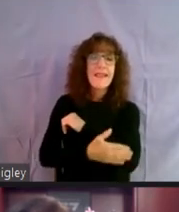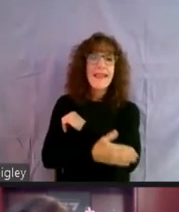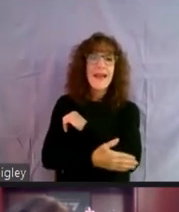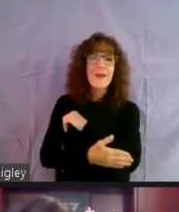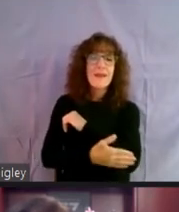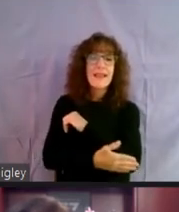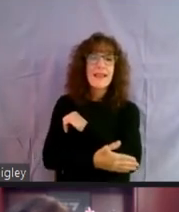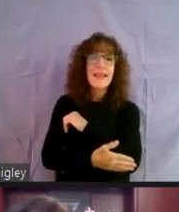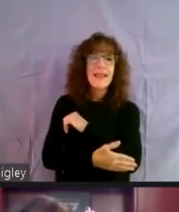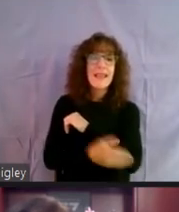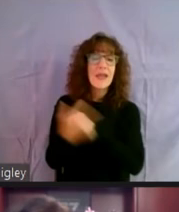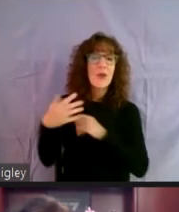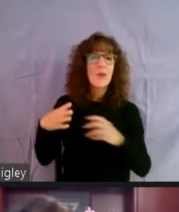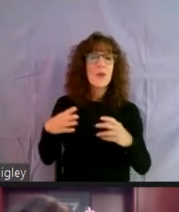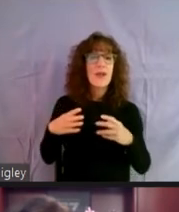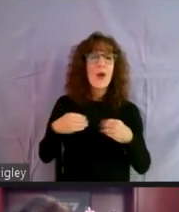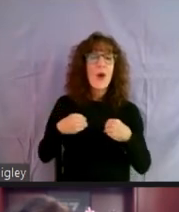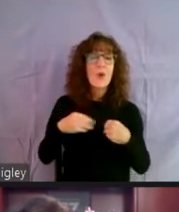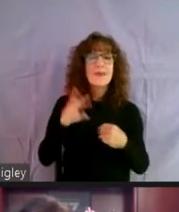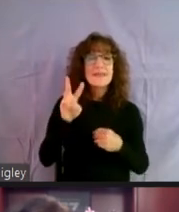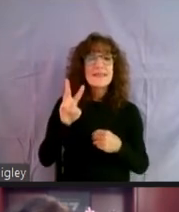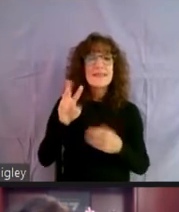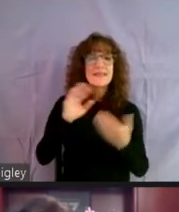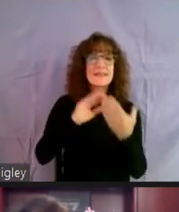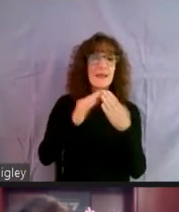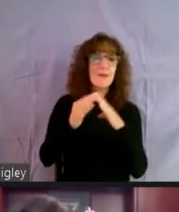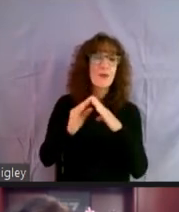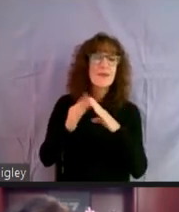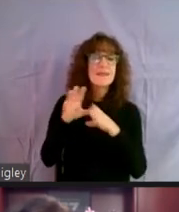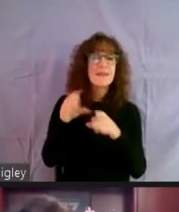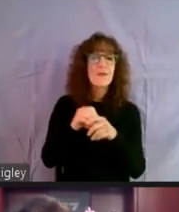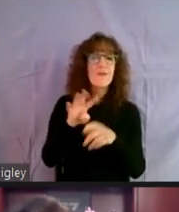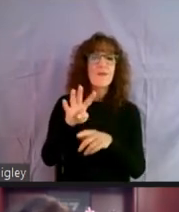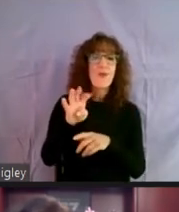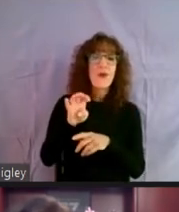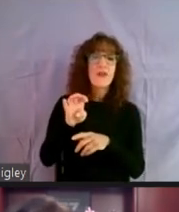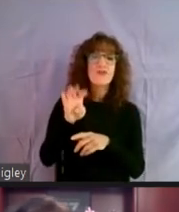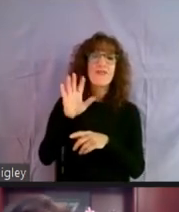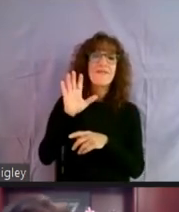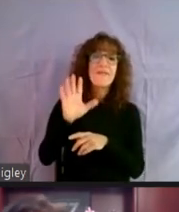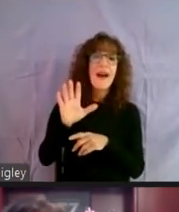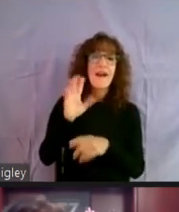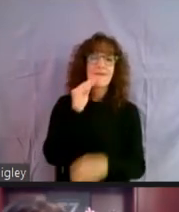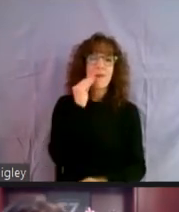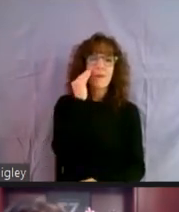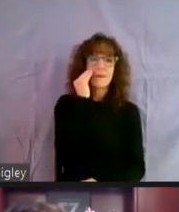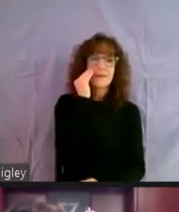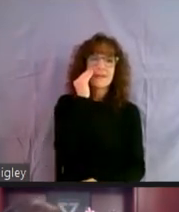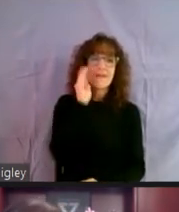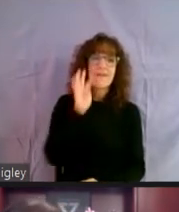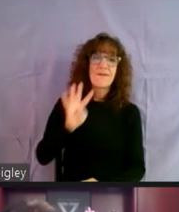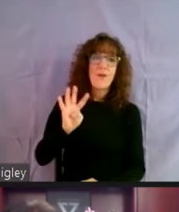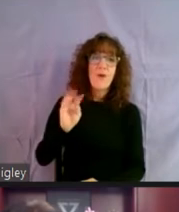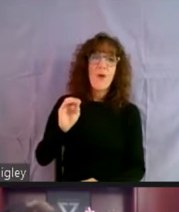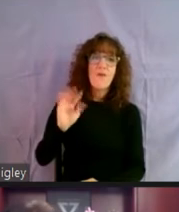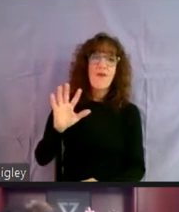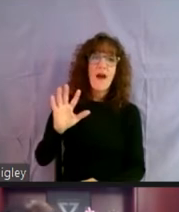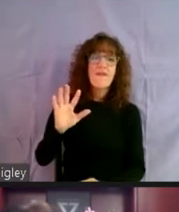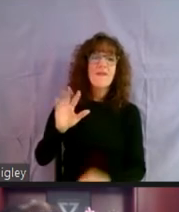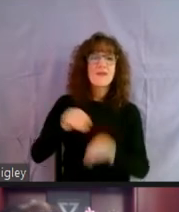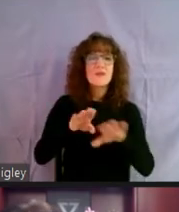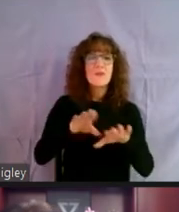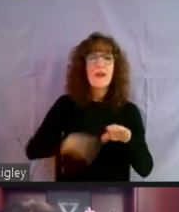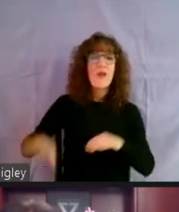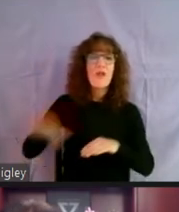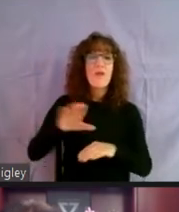own, uh, six communities consisting of 405 homes, um, spread throughout the county